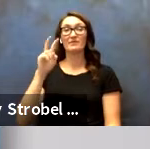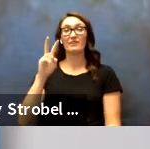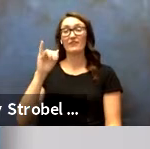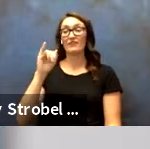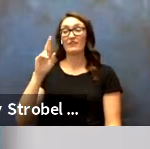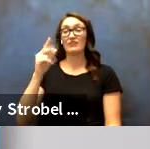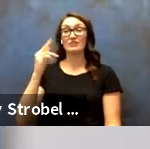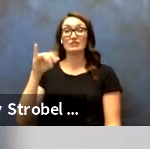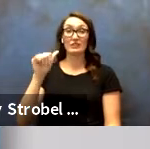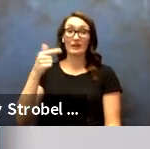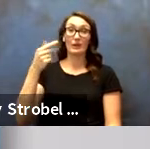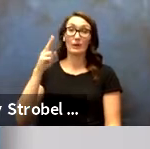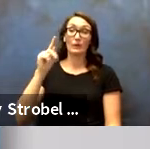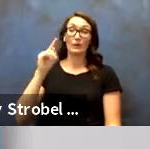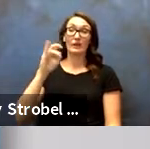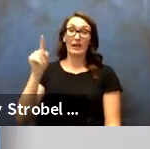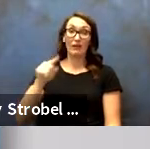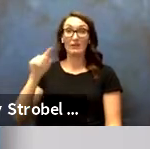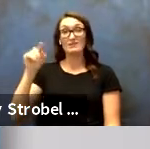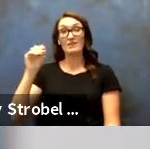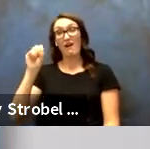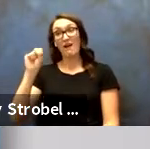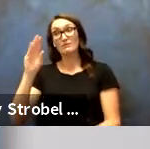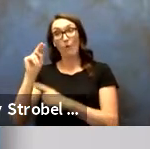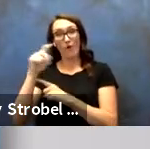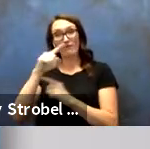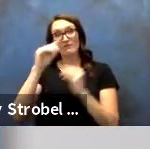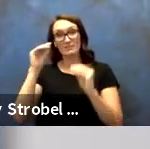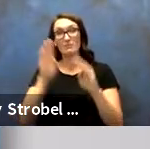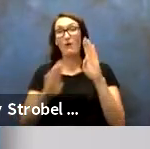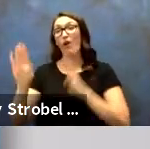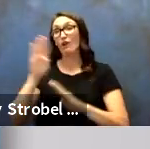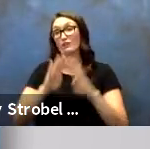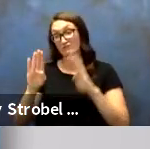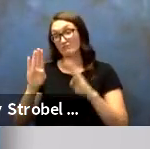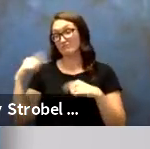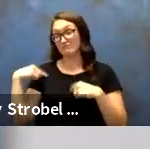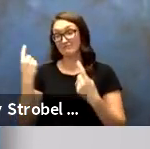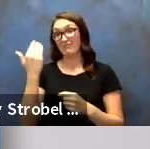Virginia Gutierrez Osborne, Biology, 15 years.